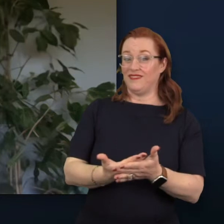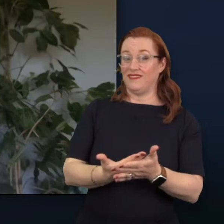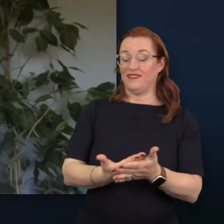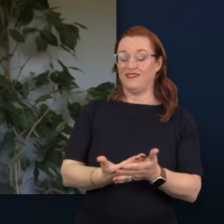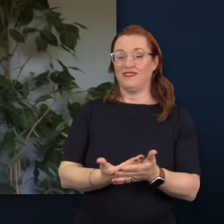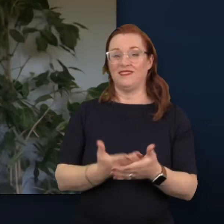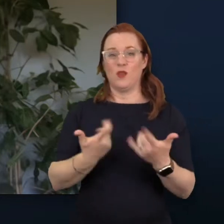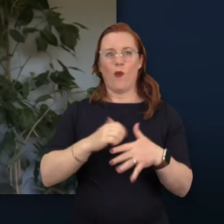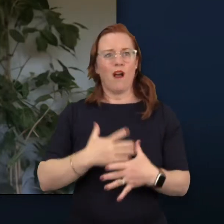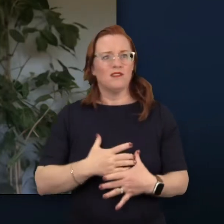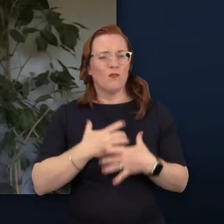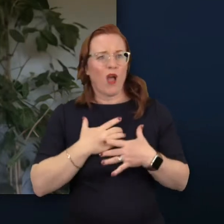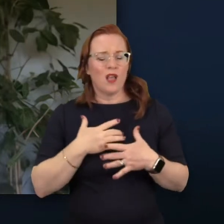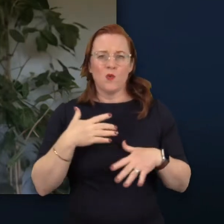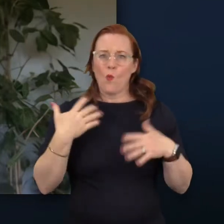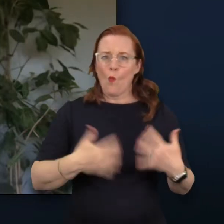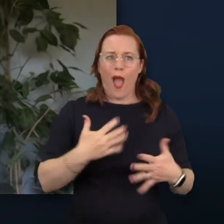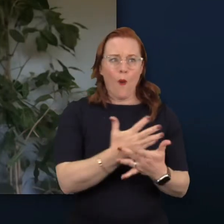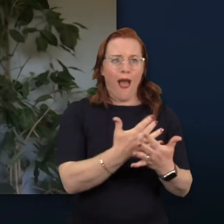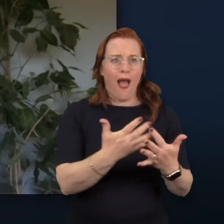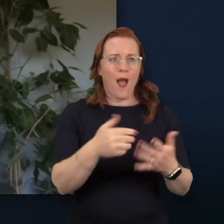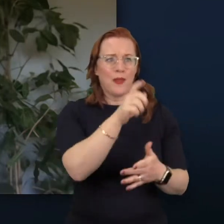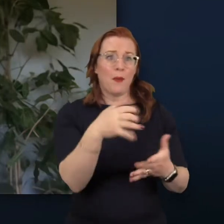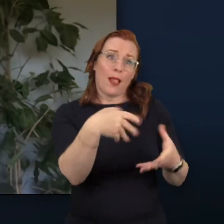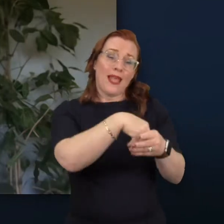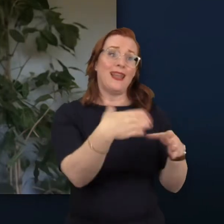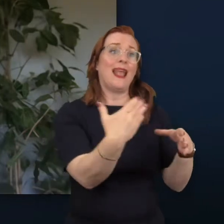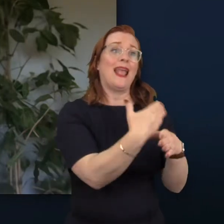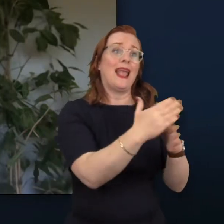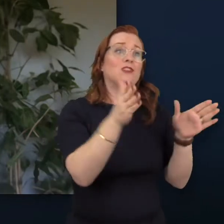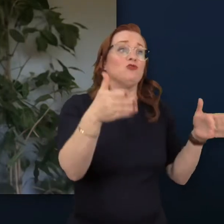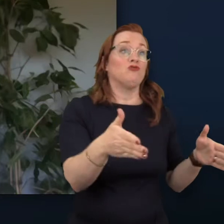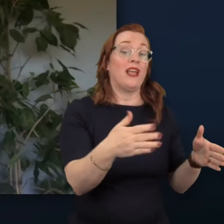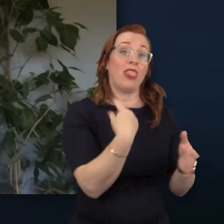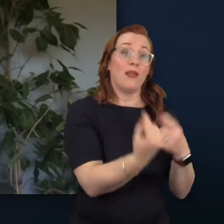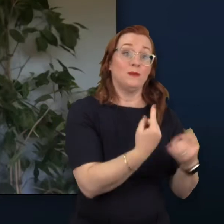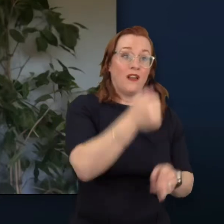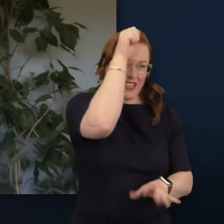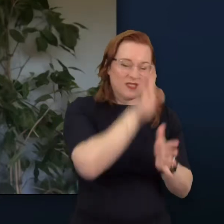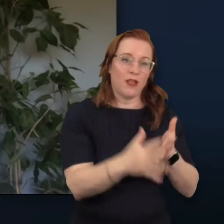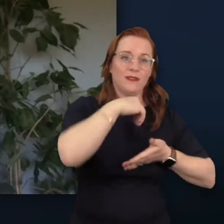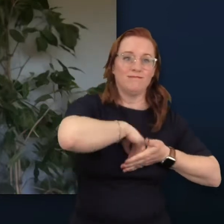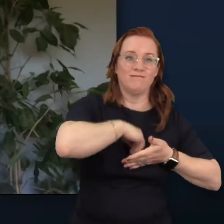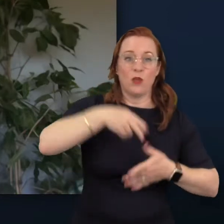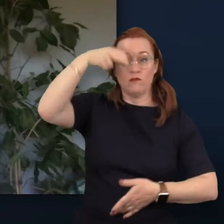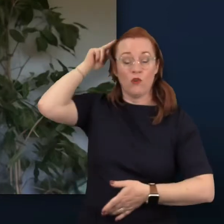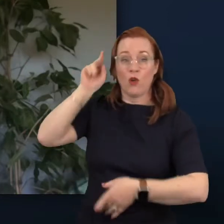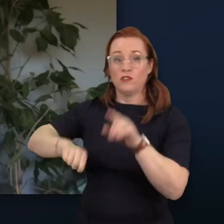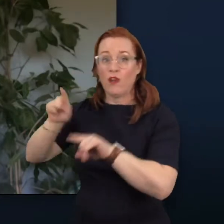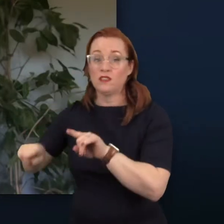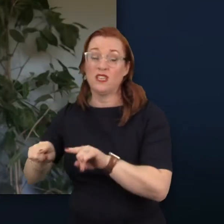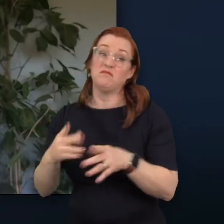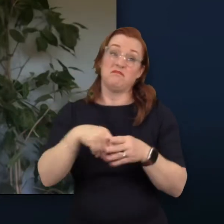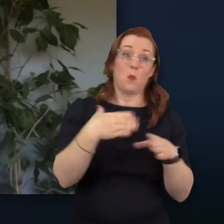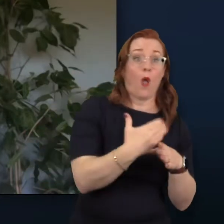been surprised by just how many people across the industry have lived experience of neurodiversity, either in business